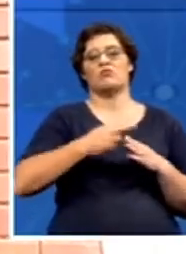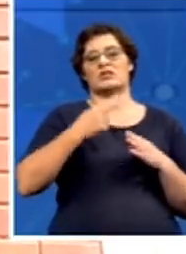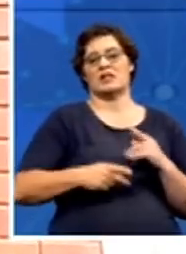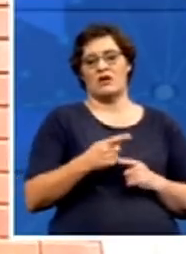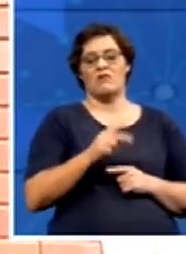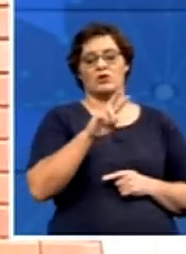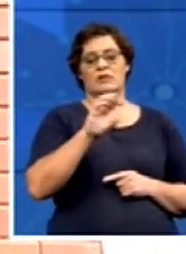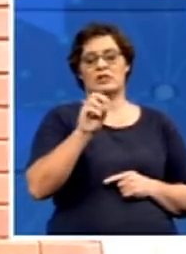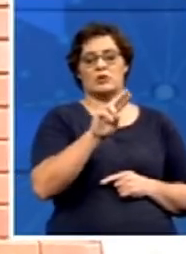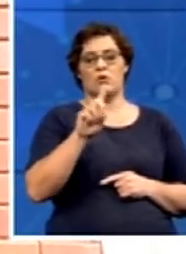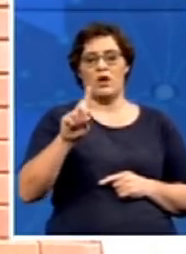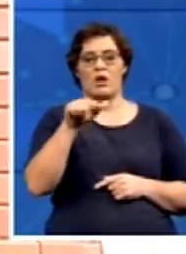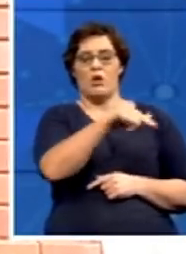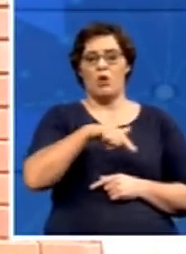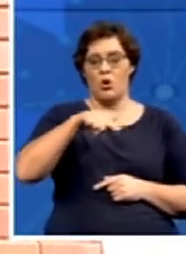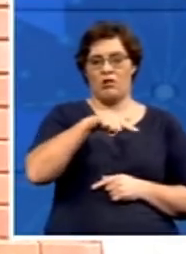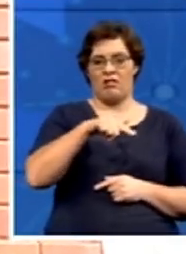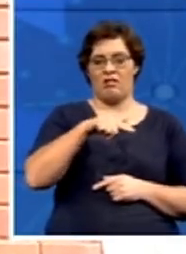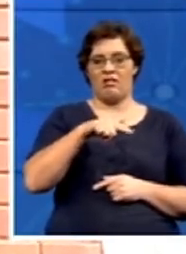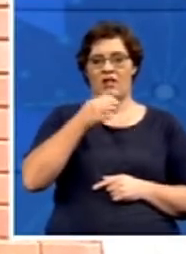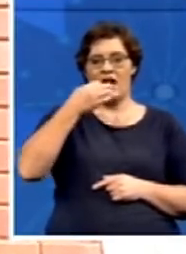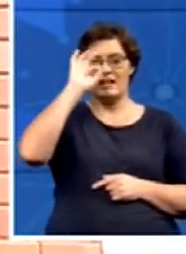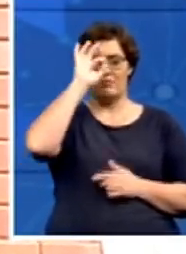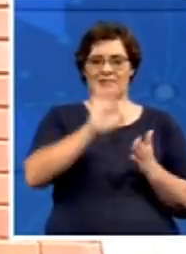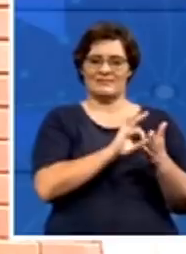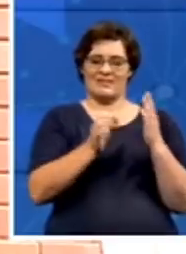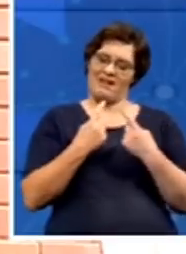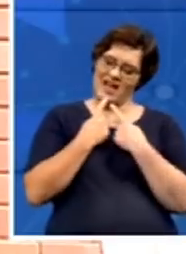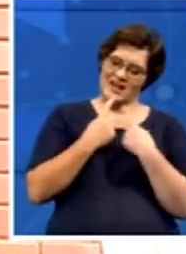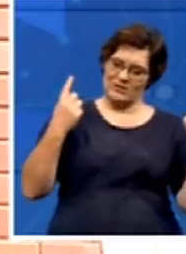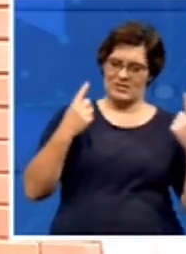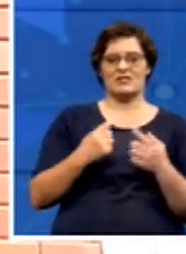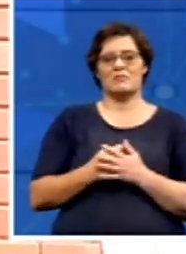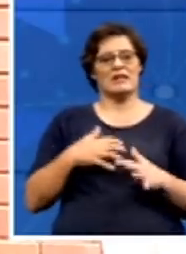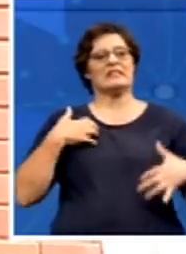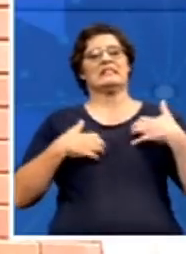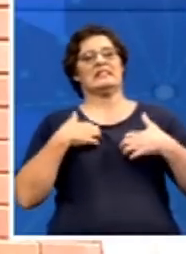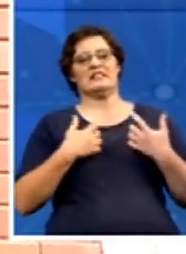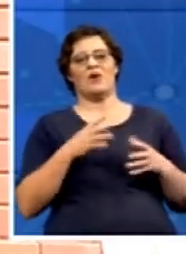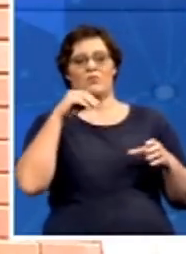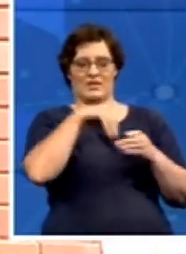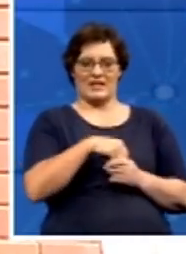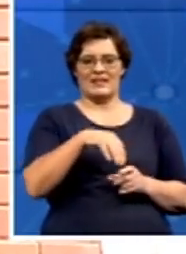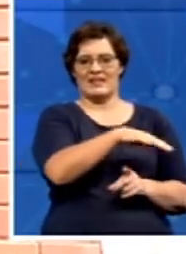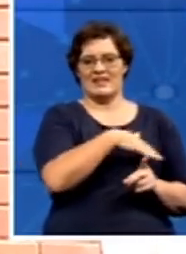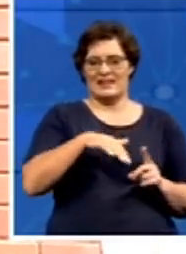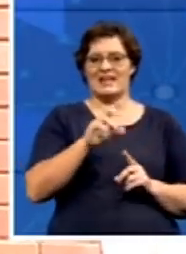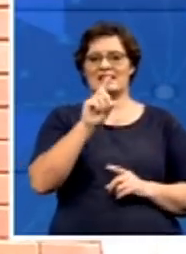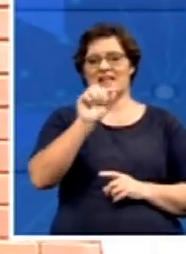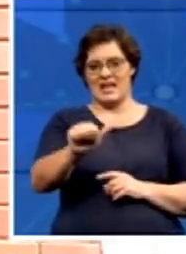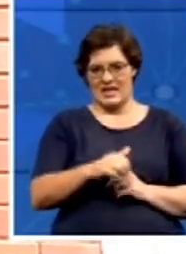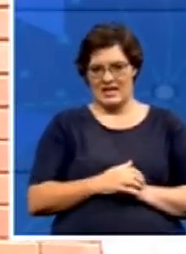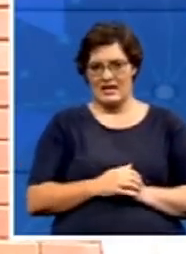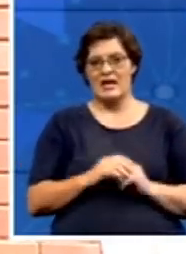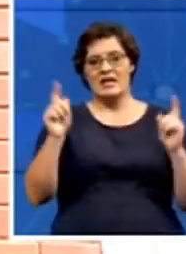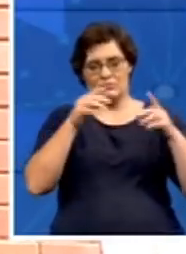elections were announced, there was a great deal of excitement within the ranks of the Democratic Alliance, especially here in the province of KwaZulu